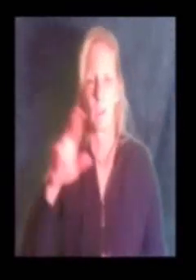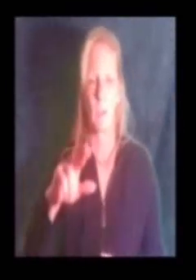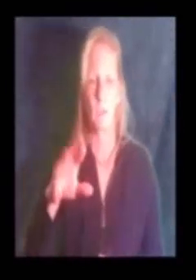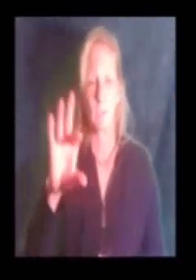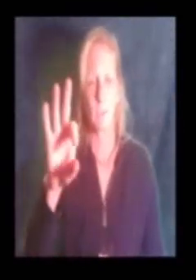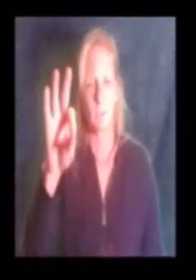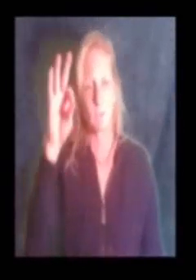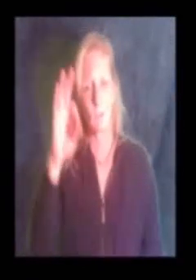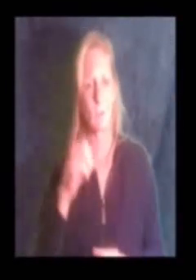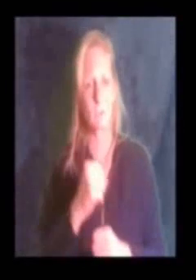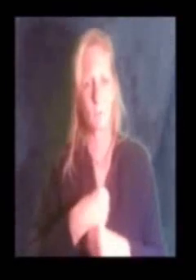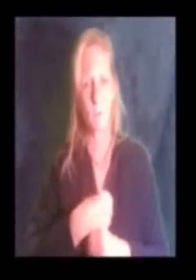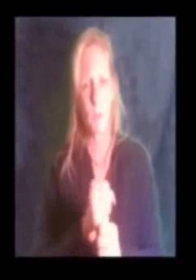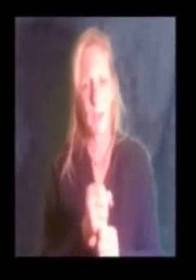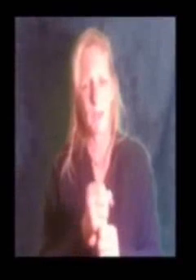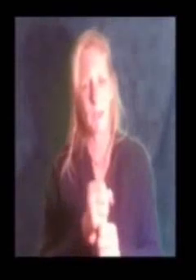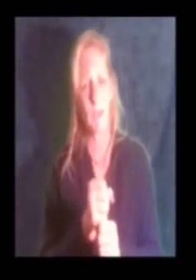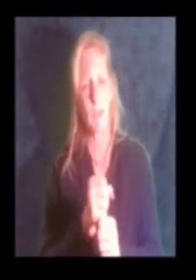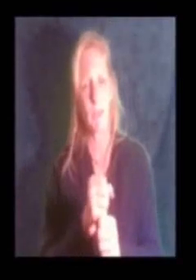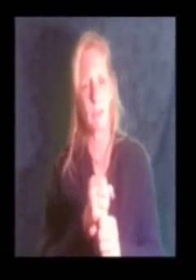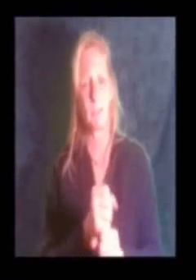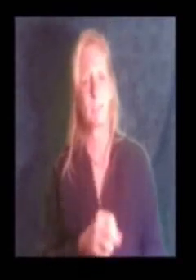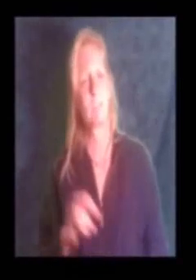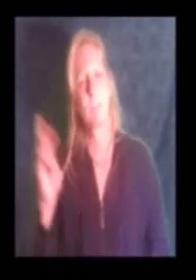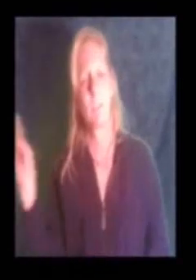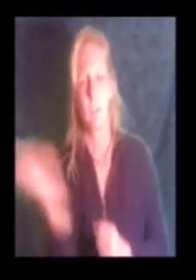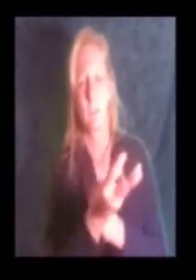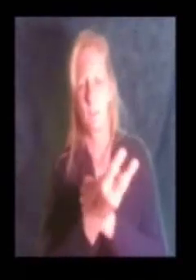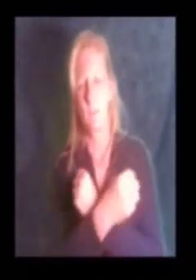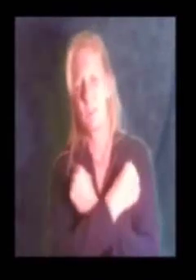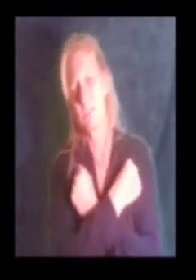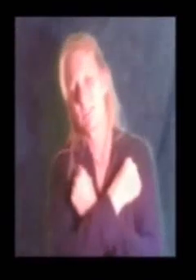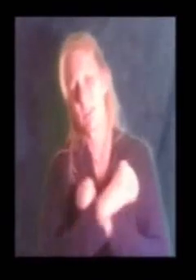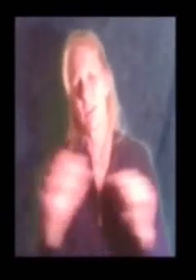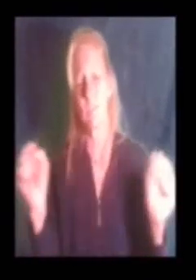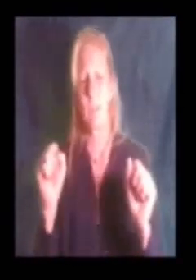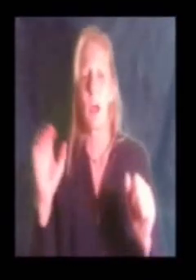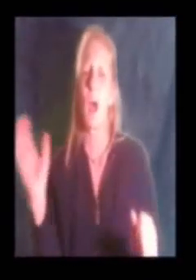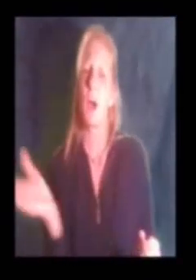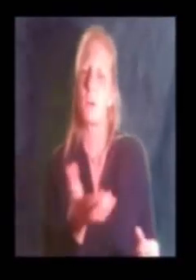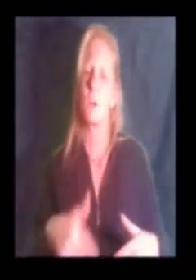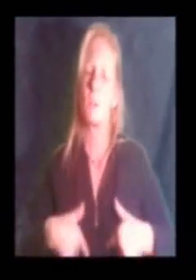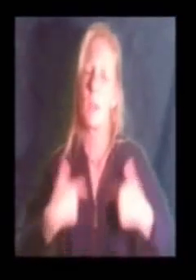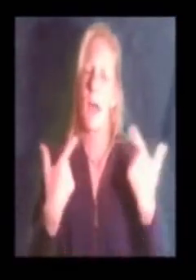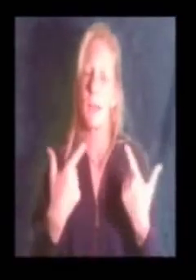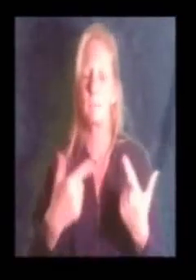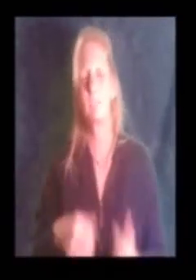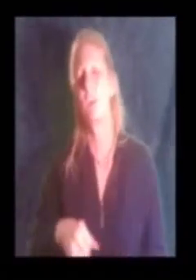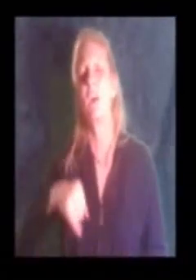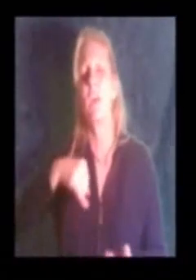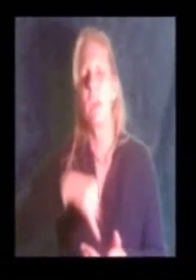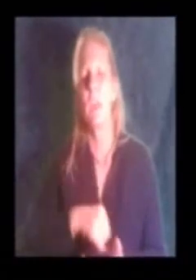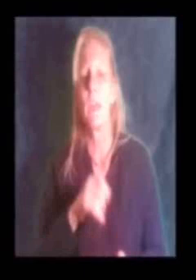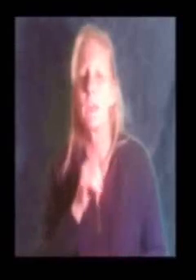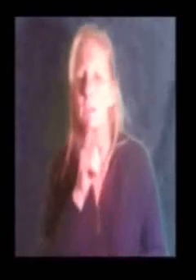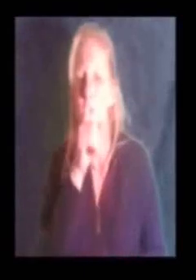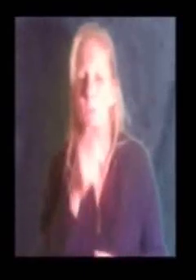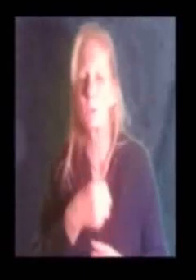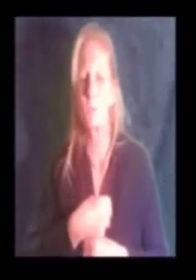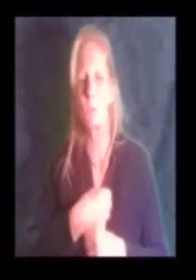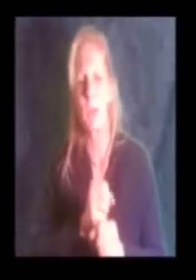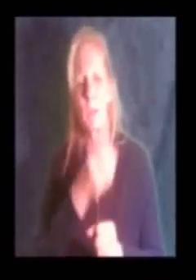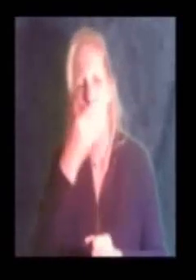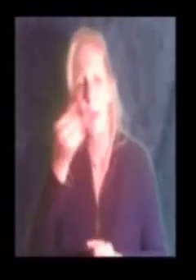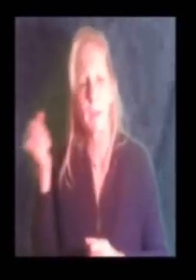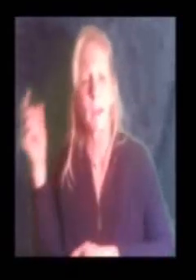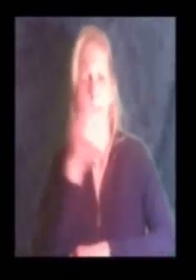There's a choice we're making We're saving our own lives It's true,